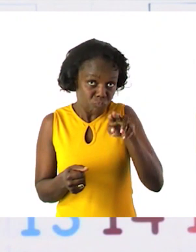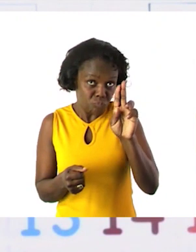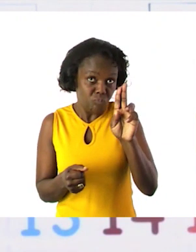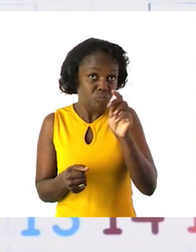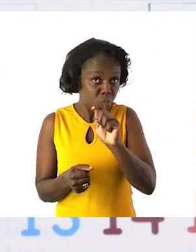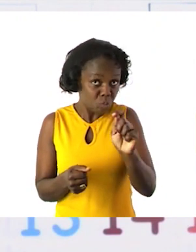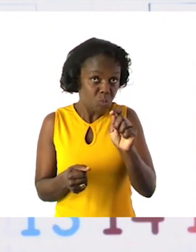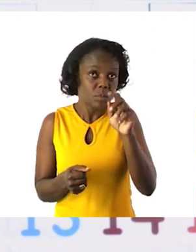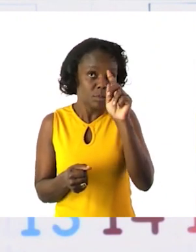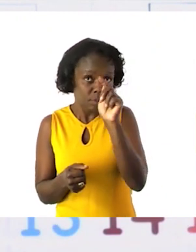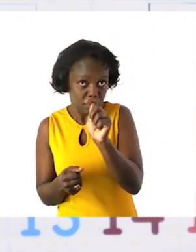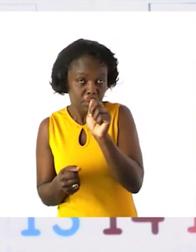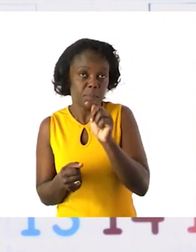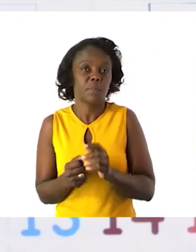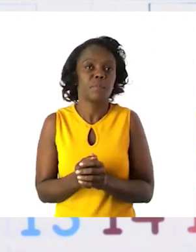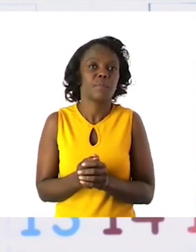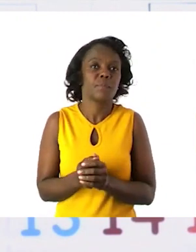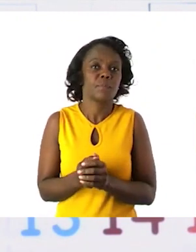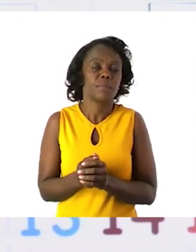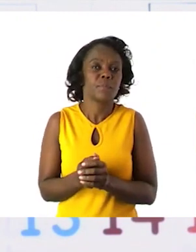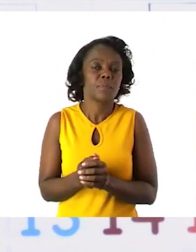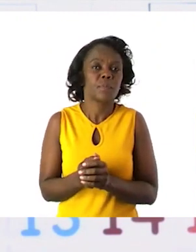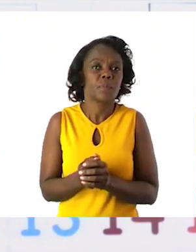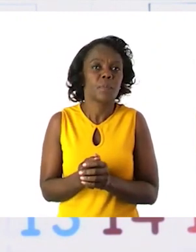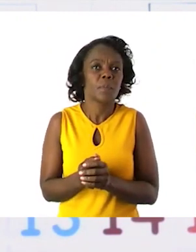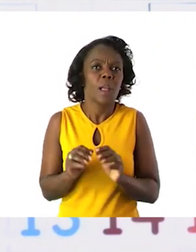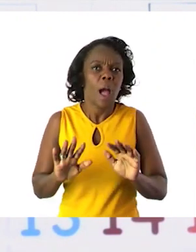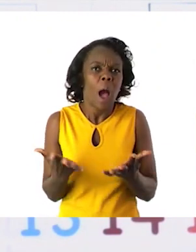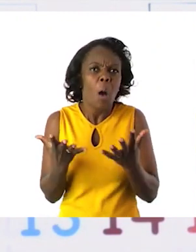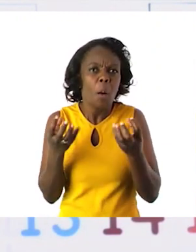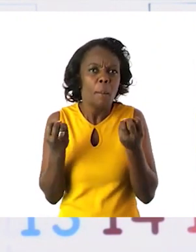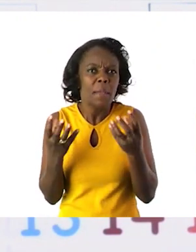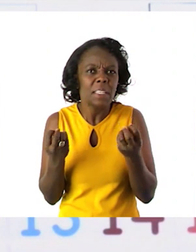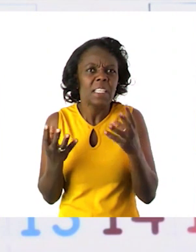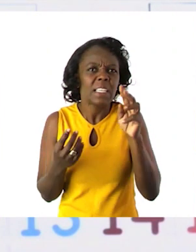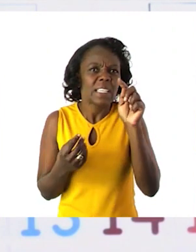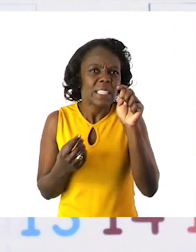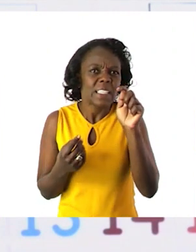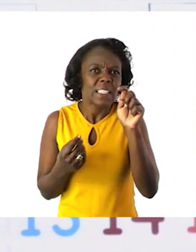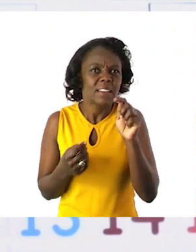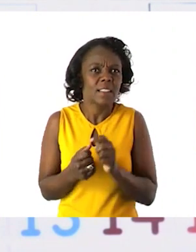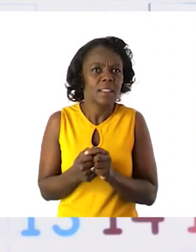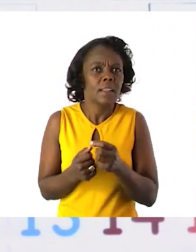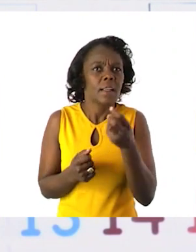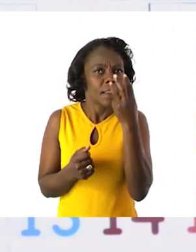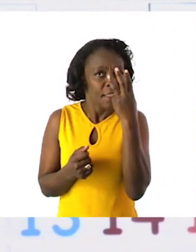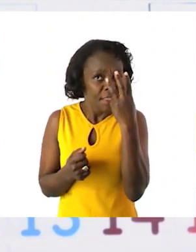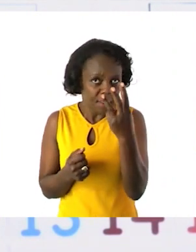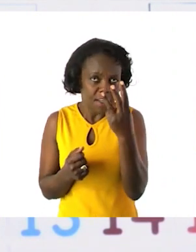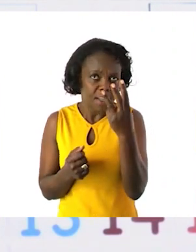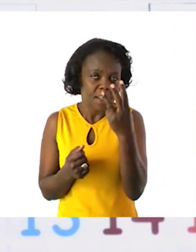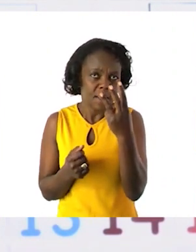and a 3 is a 10. Therefore how many 10s do we have here? We have how many